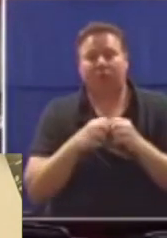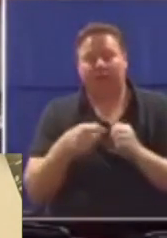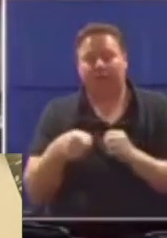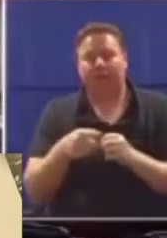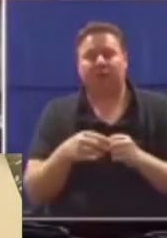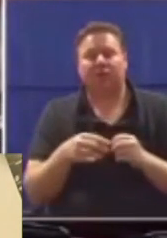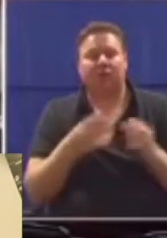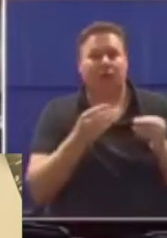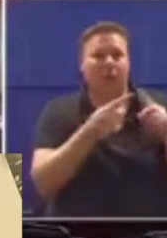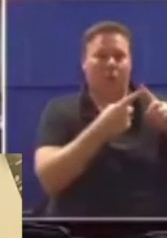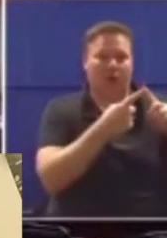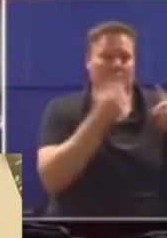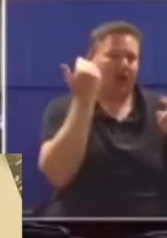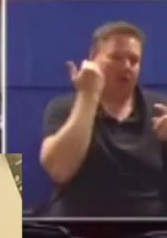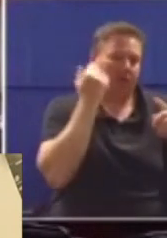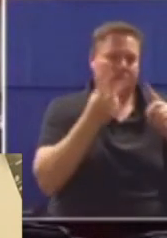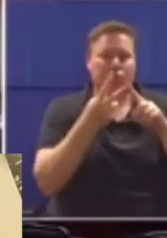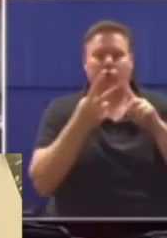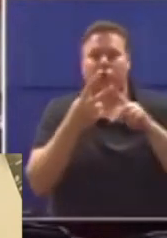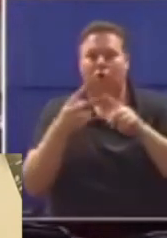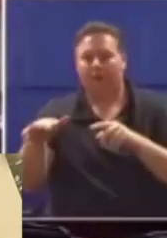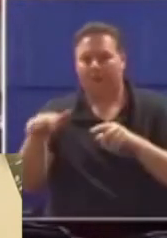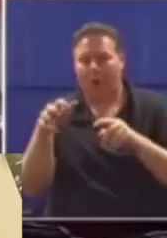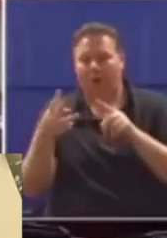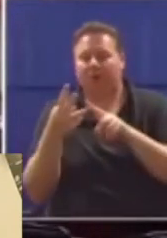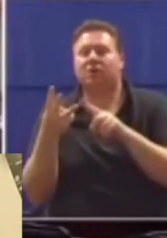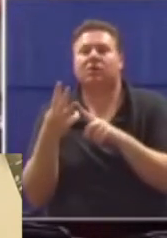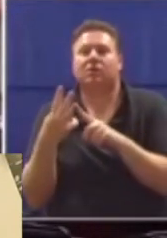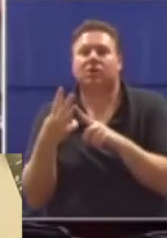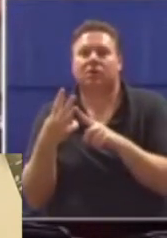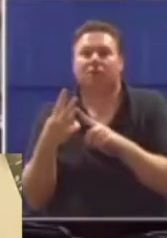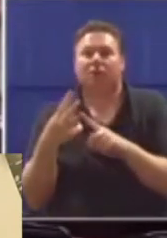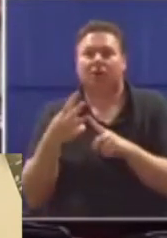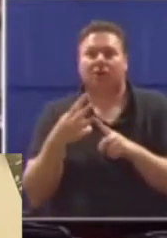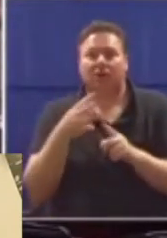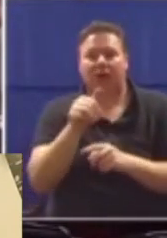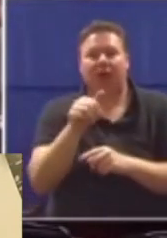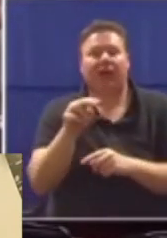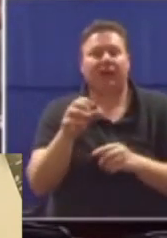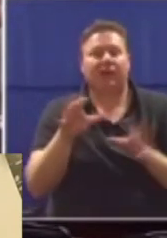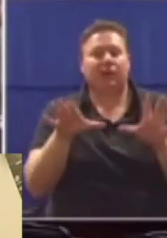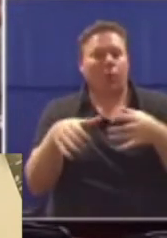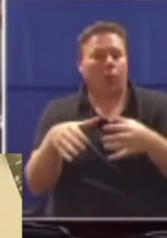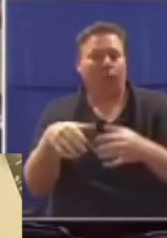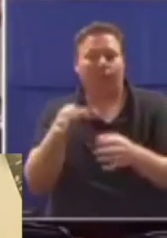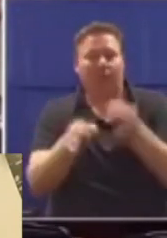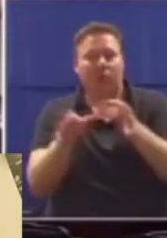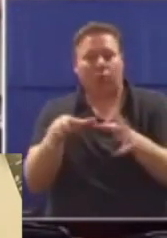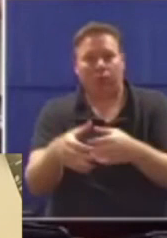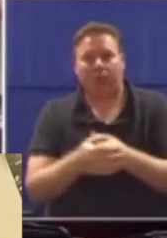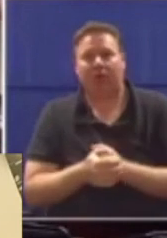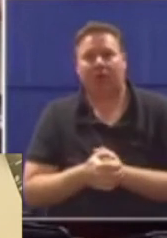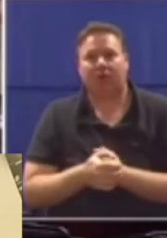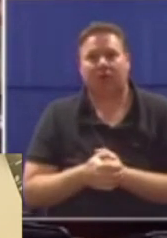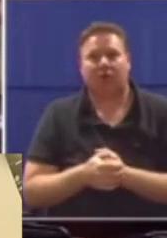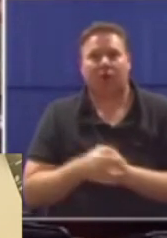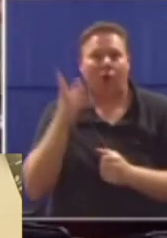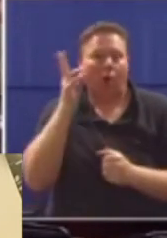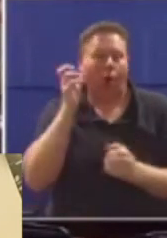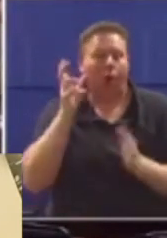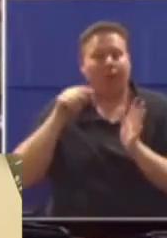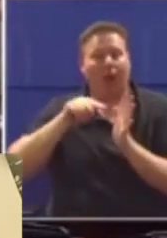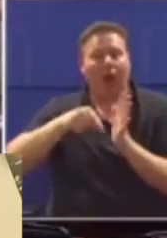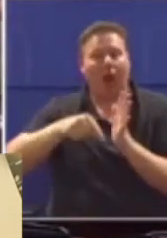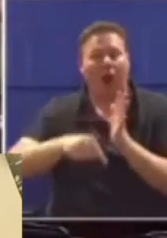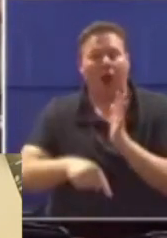government, number two, parliament, and number three, the ANC at large. We heard in graphic details